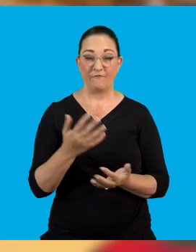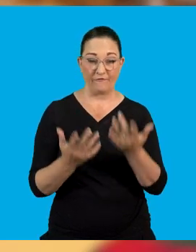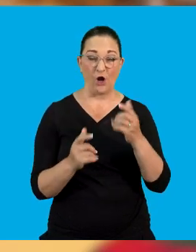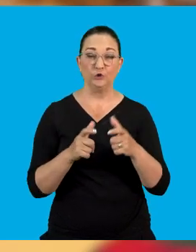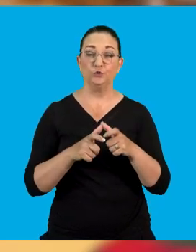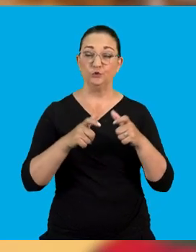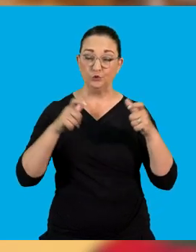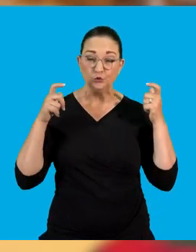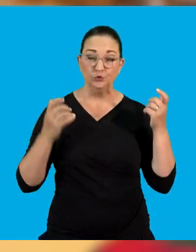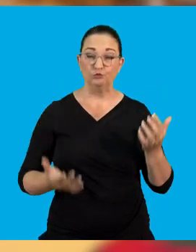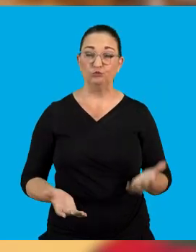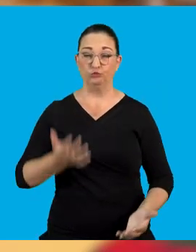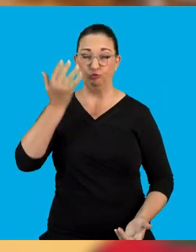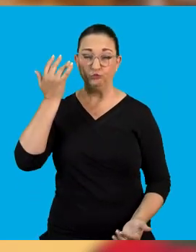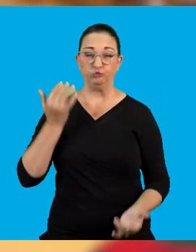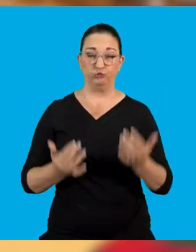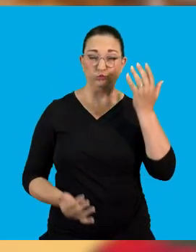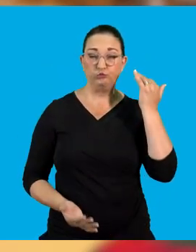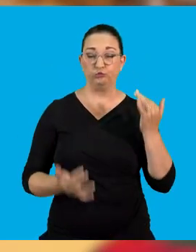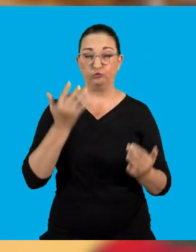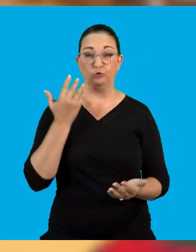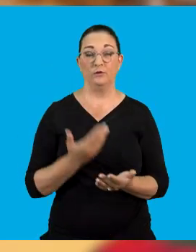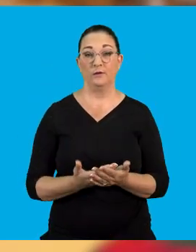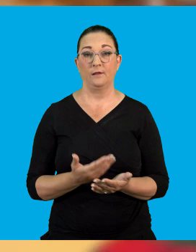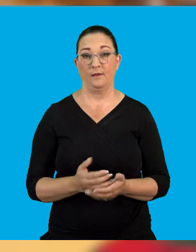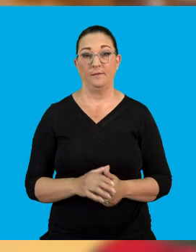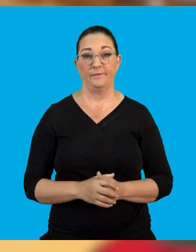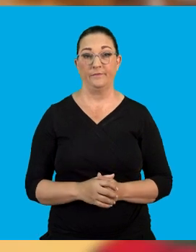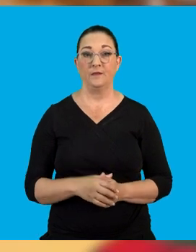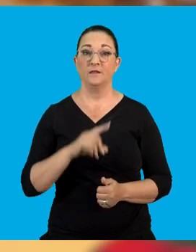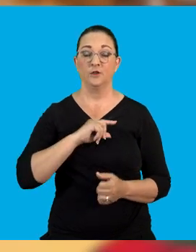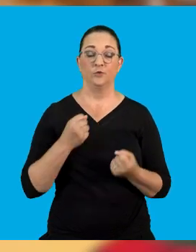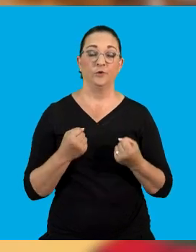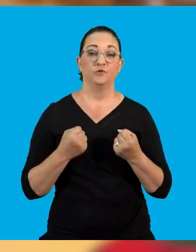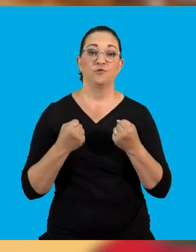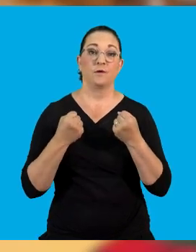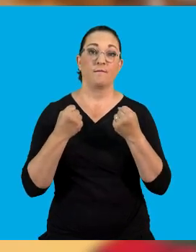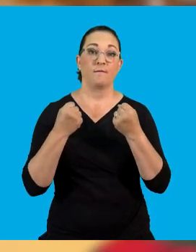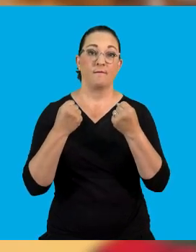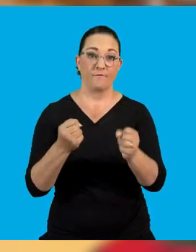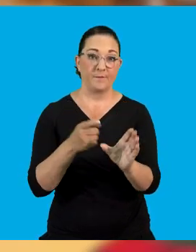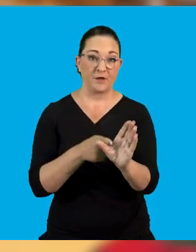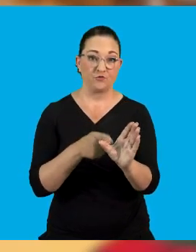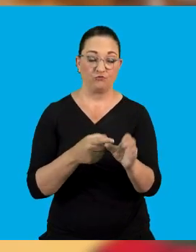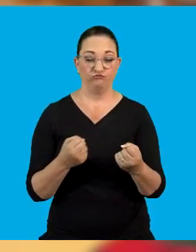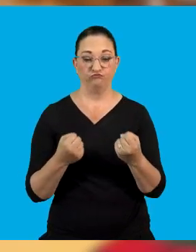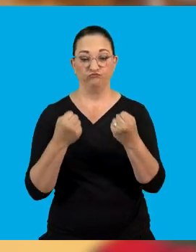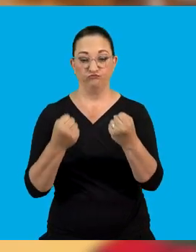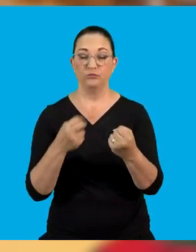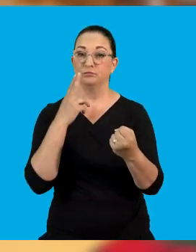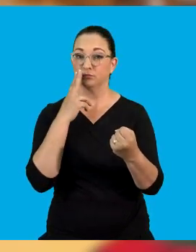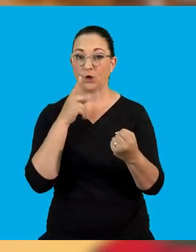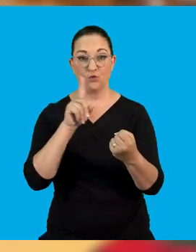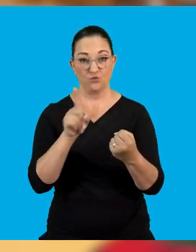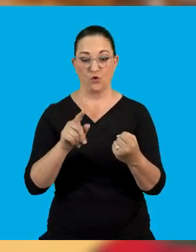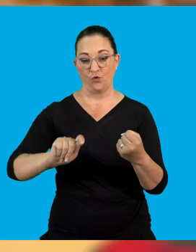Which is why we always need to be careful when driving into a petrol station. We need to always make sure that we're not smoking. That our